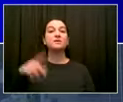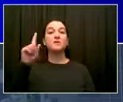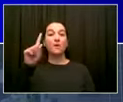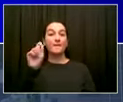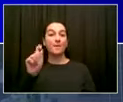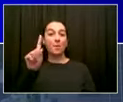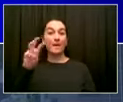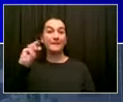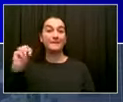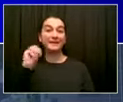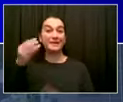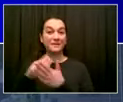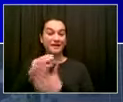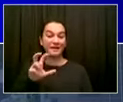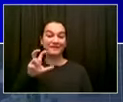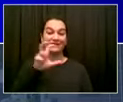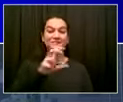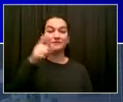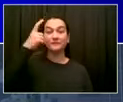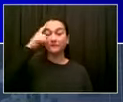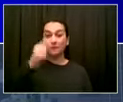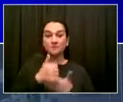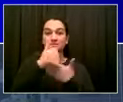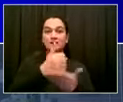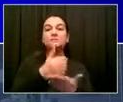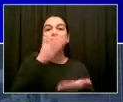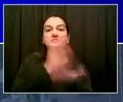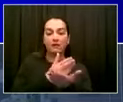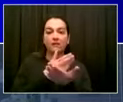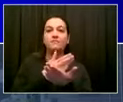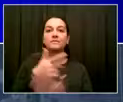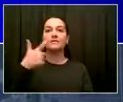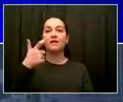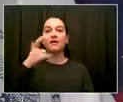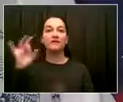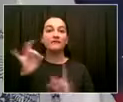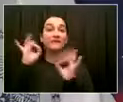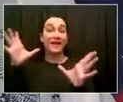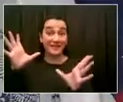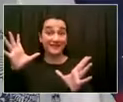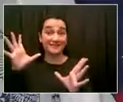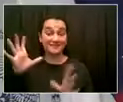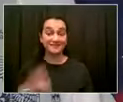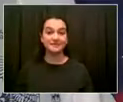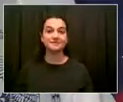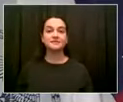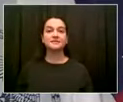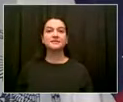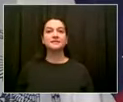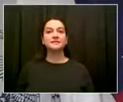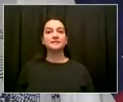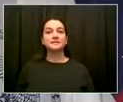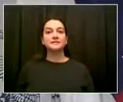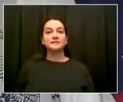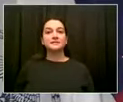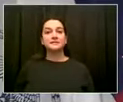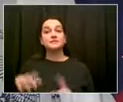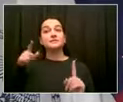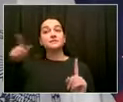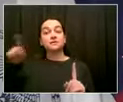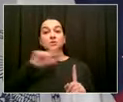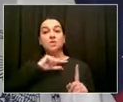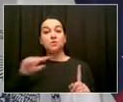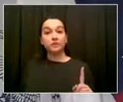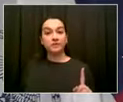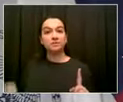violence. I want you to hear more about this. First, a new council member from the community. She has hit the ground